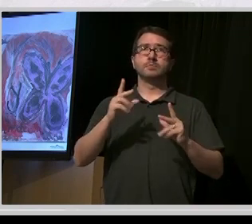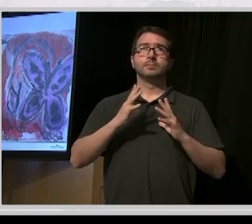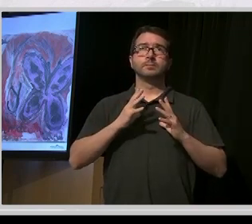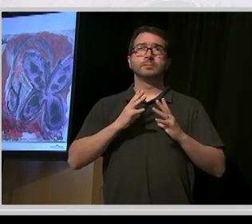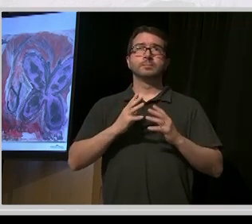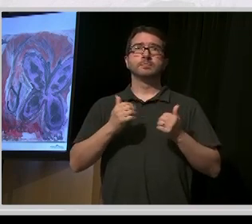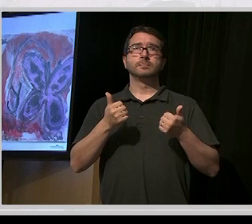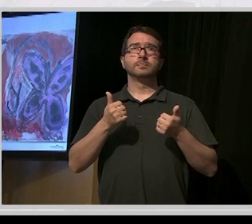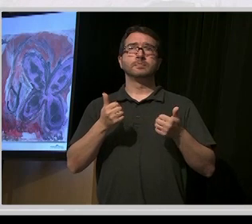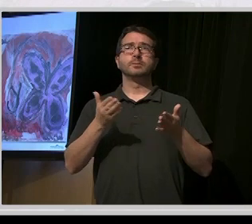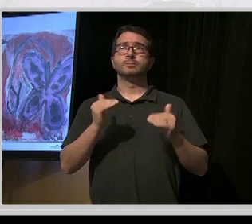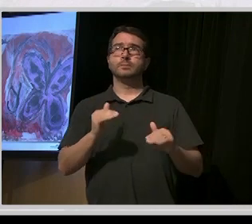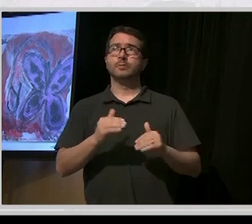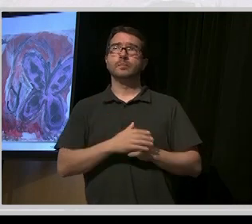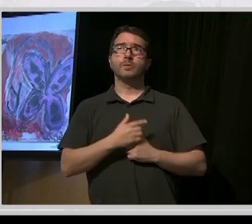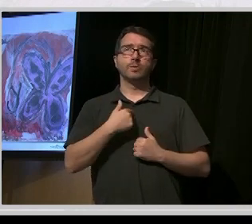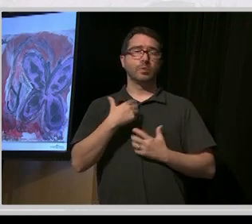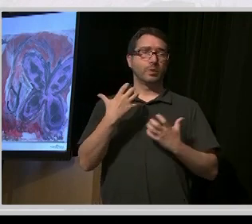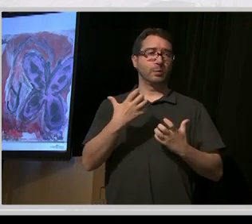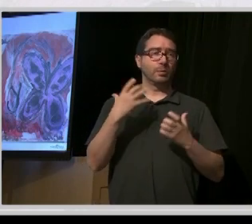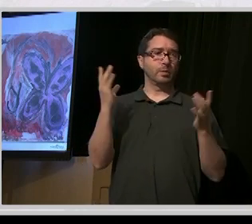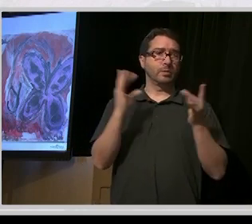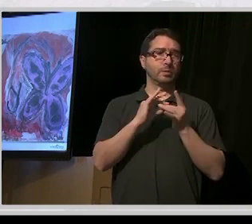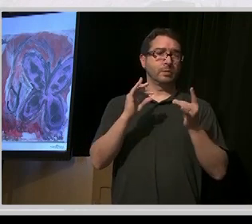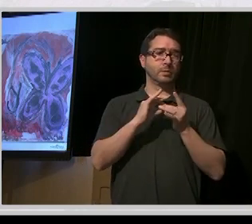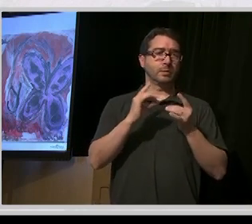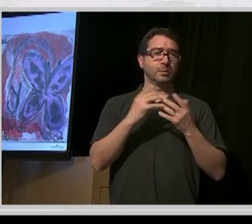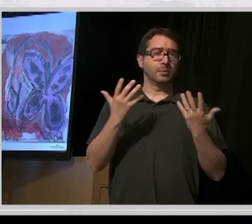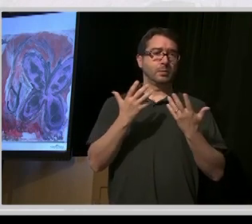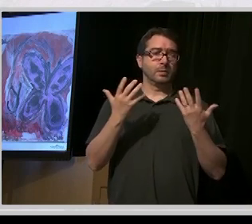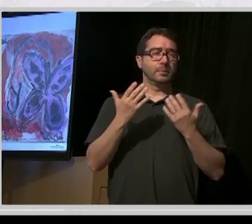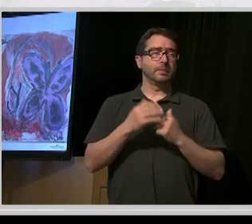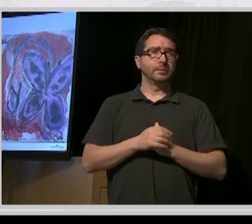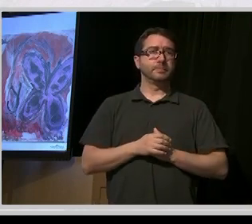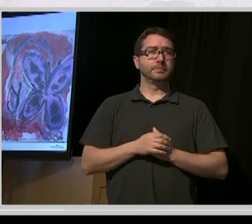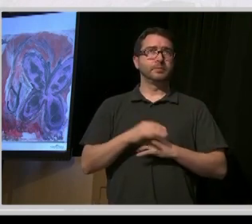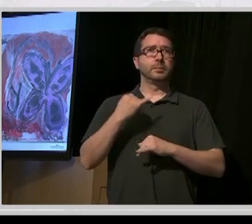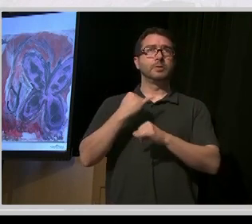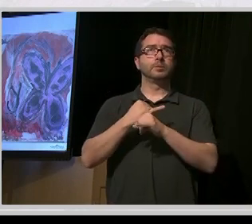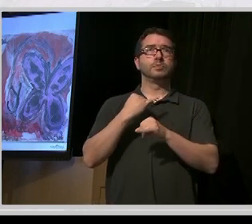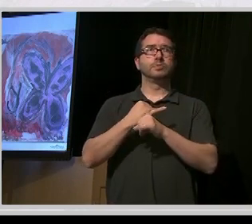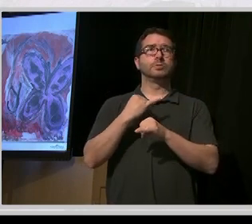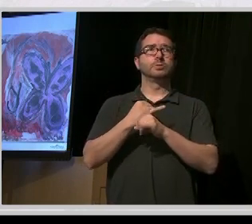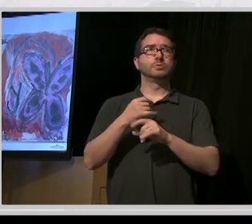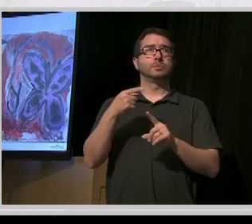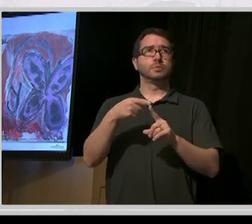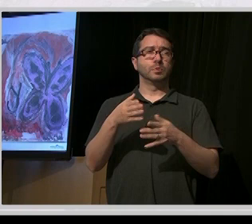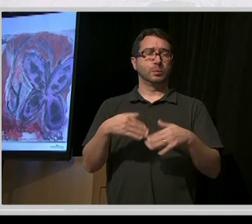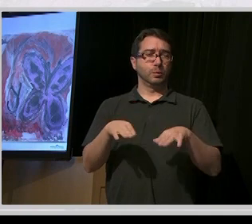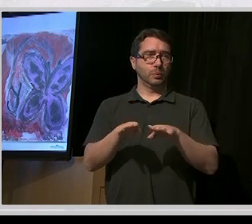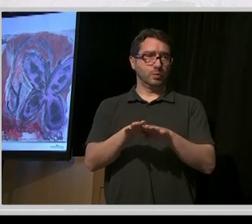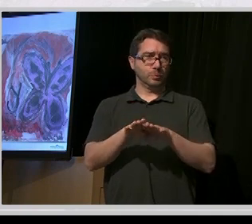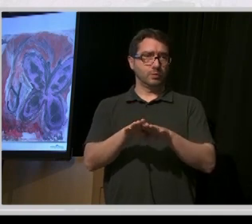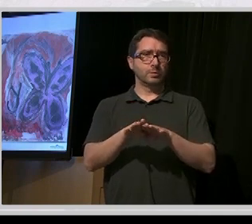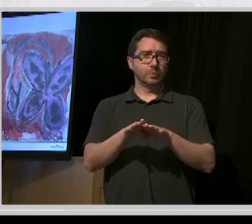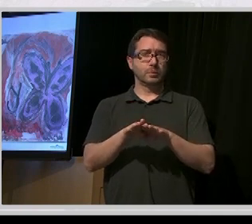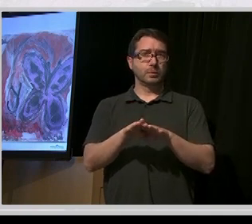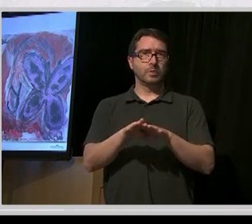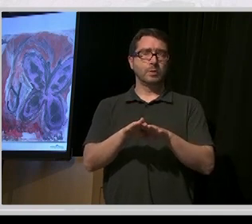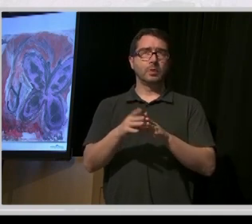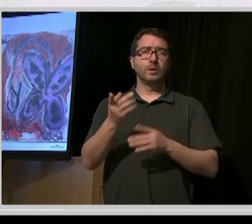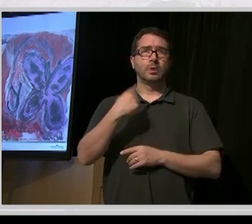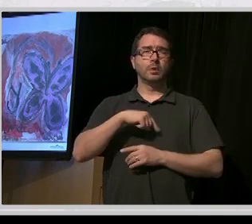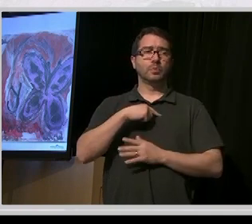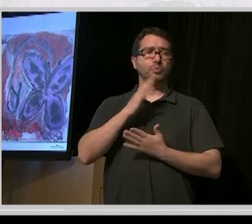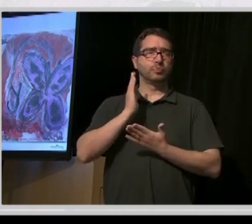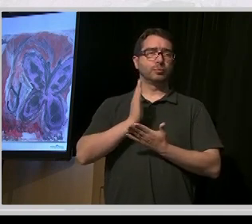So, but what I wanted to say is that closing institutions, we actually stopped thinking about it